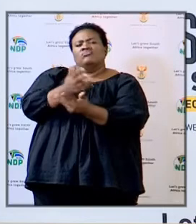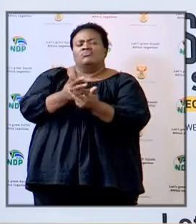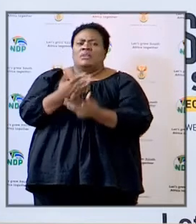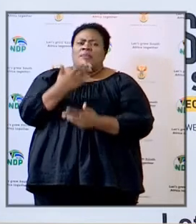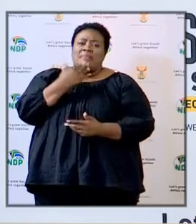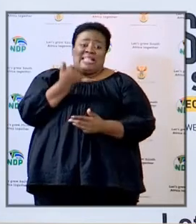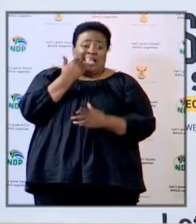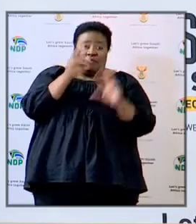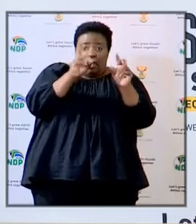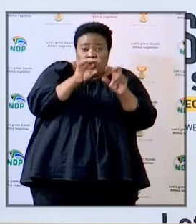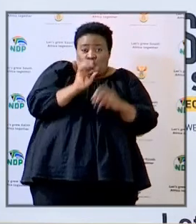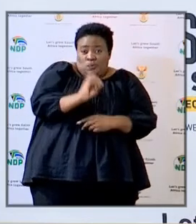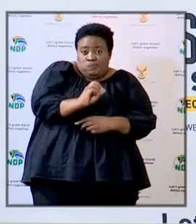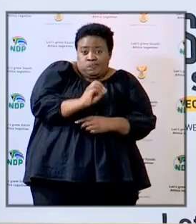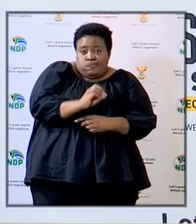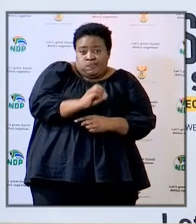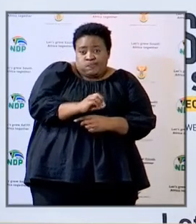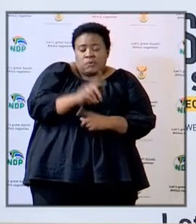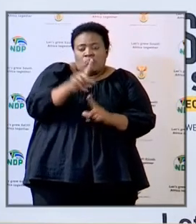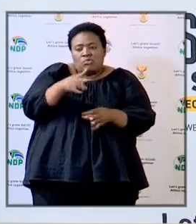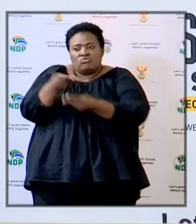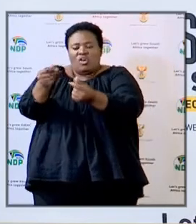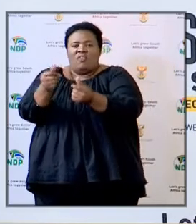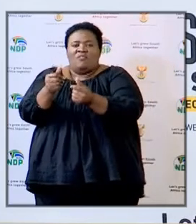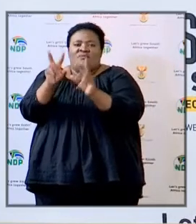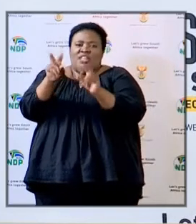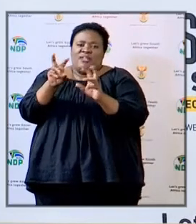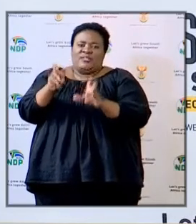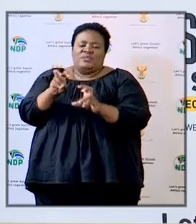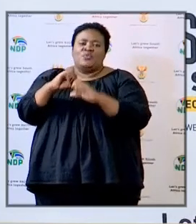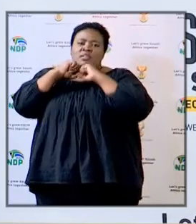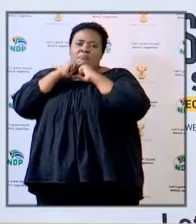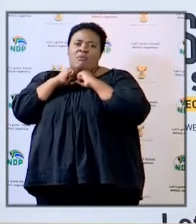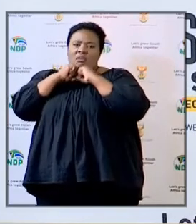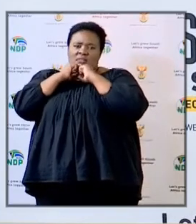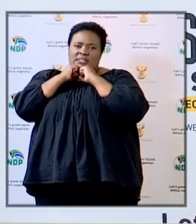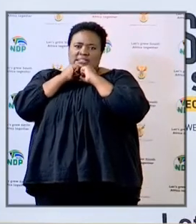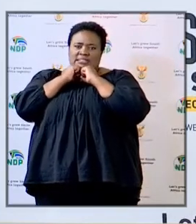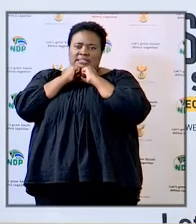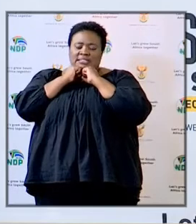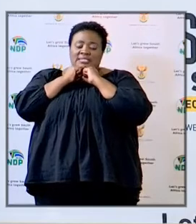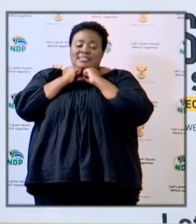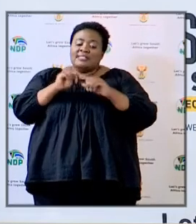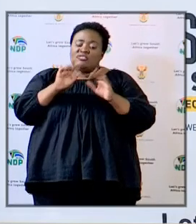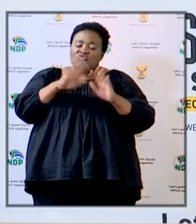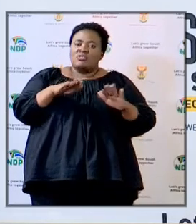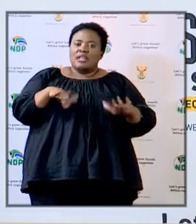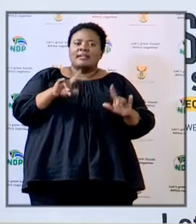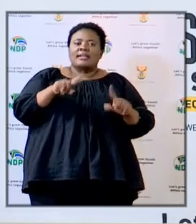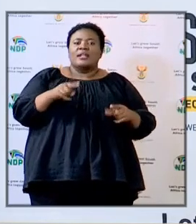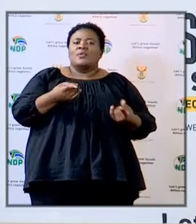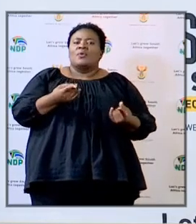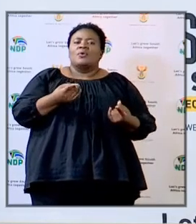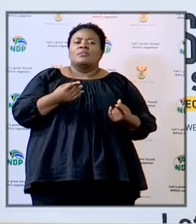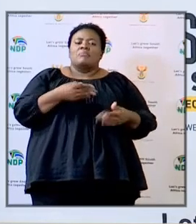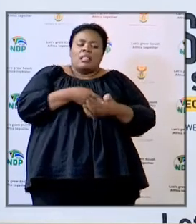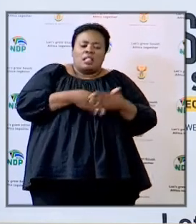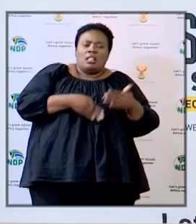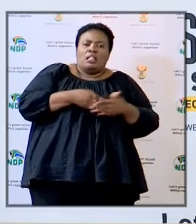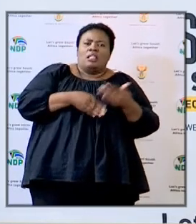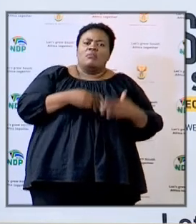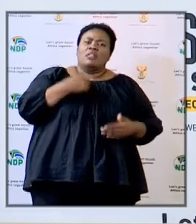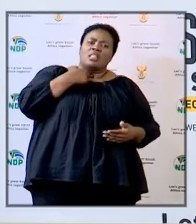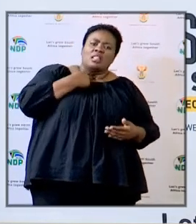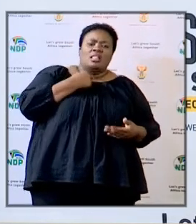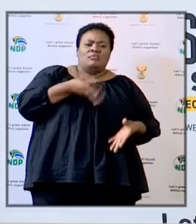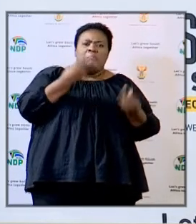with the issues with their parents not depriving the learners an opportunity to learn because